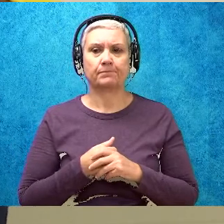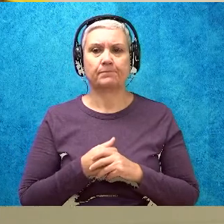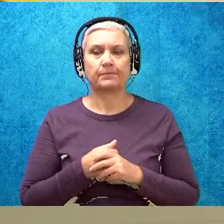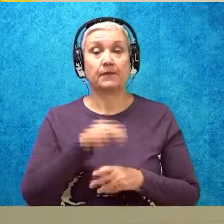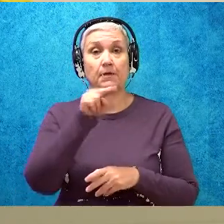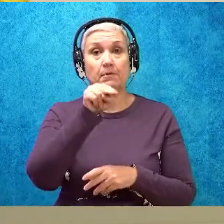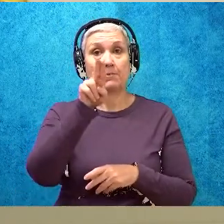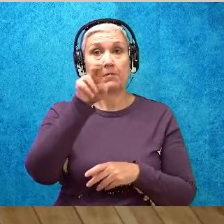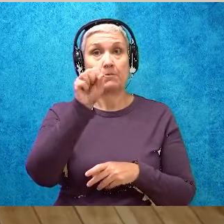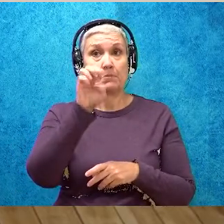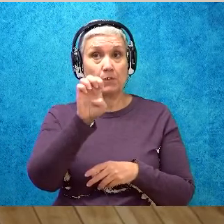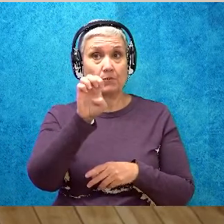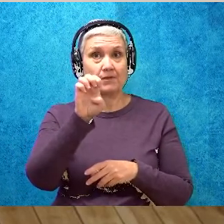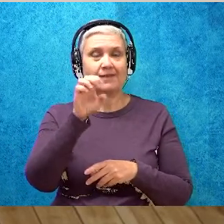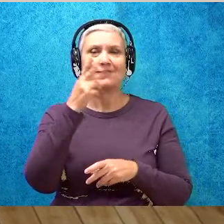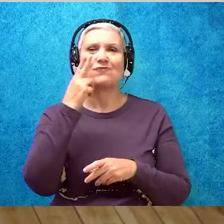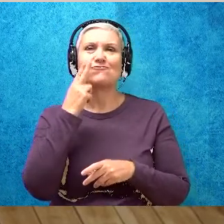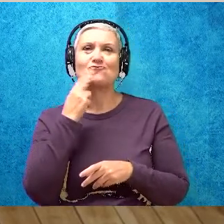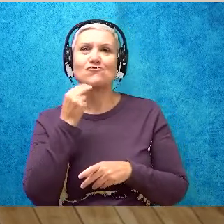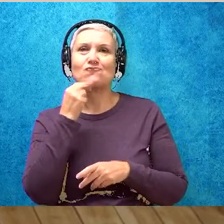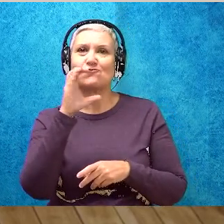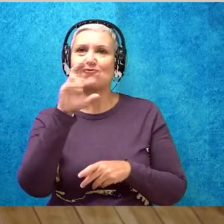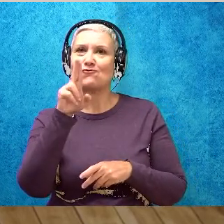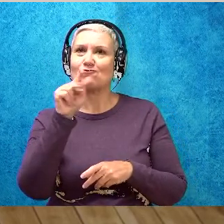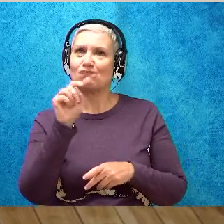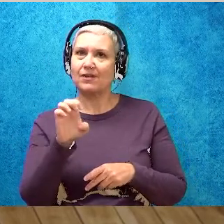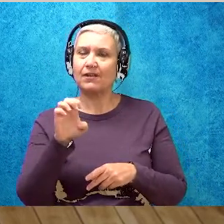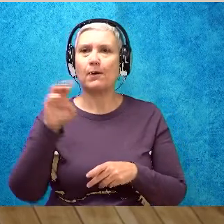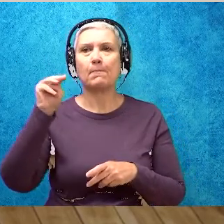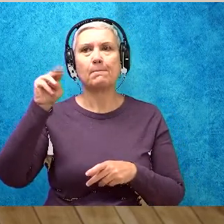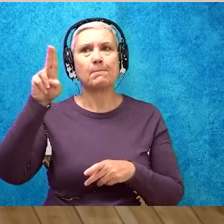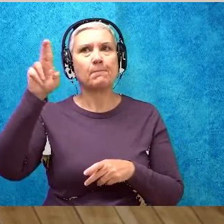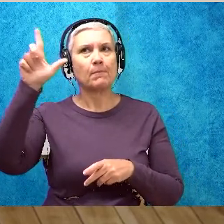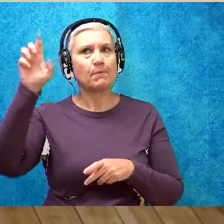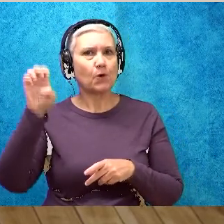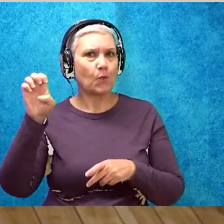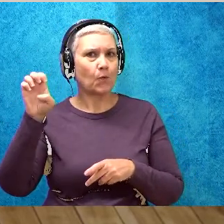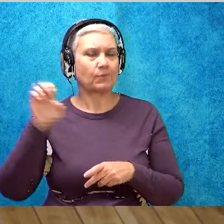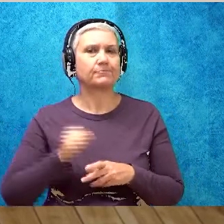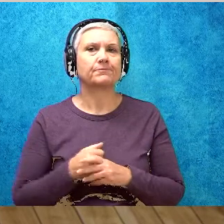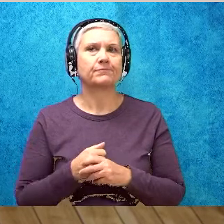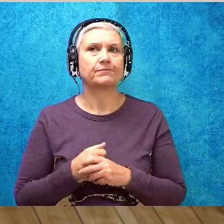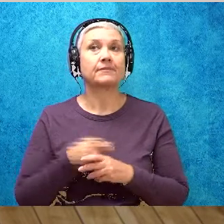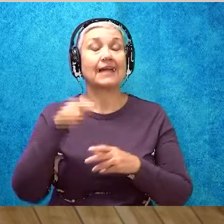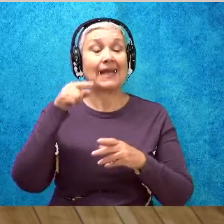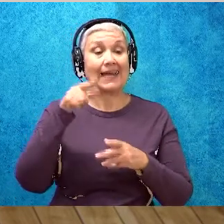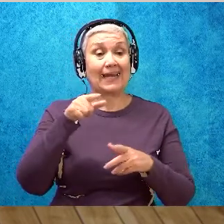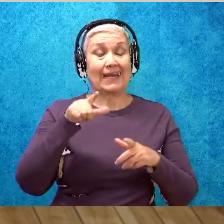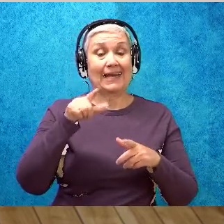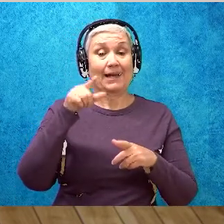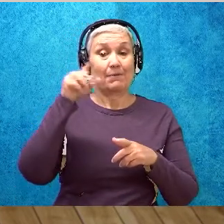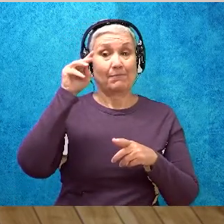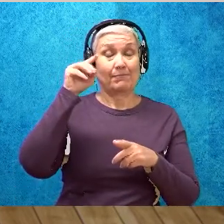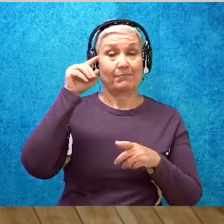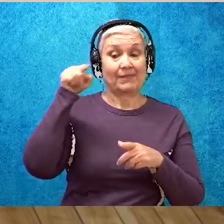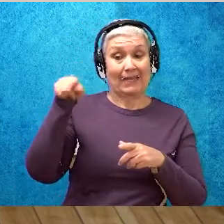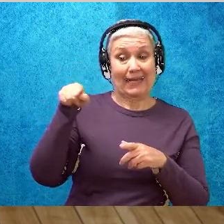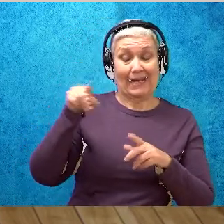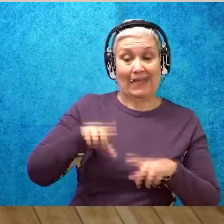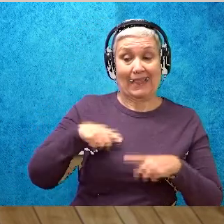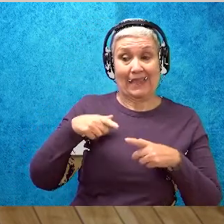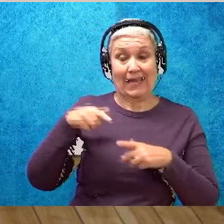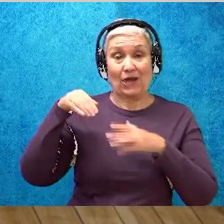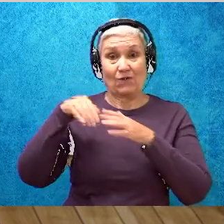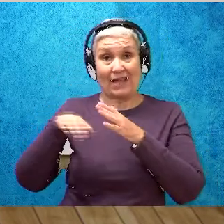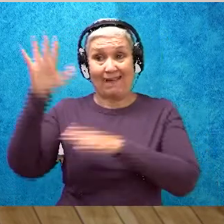Muse is a cute mule. Muse lives in the forest close to the Maize River.